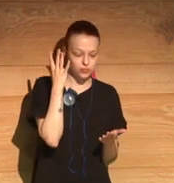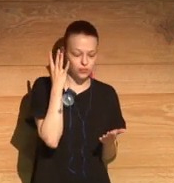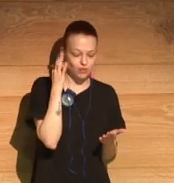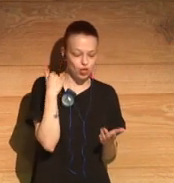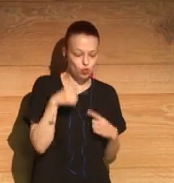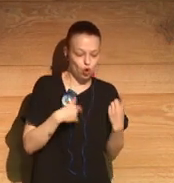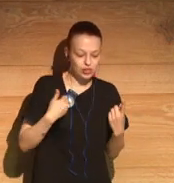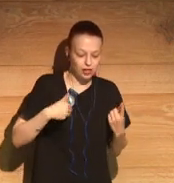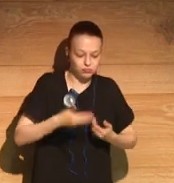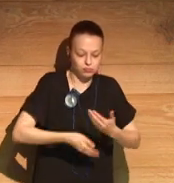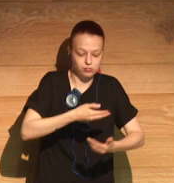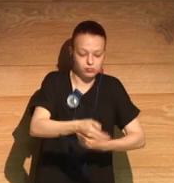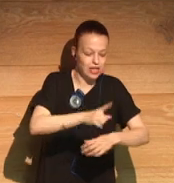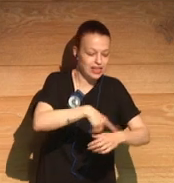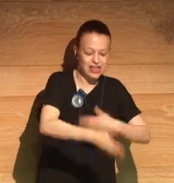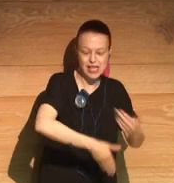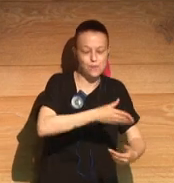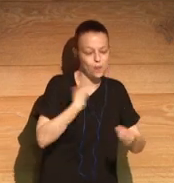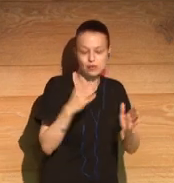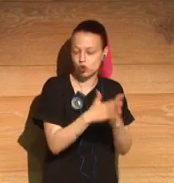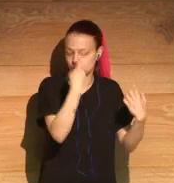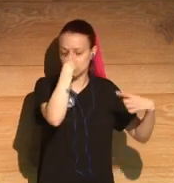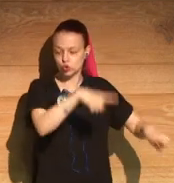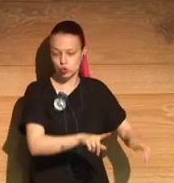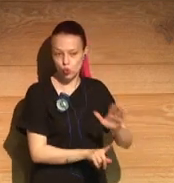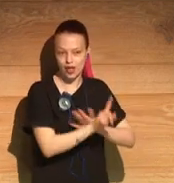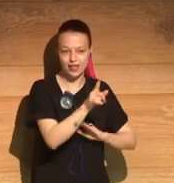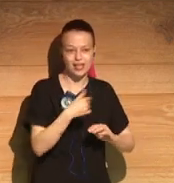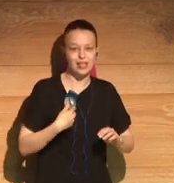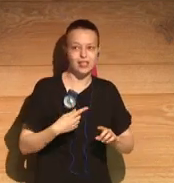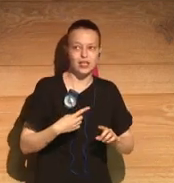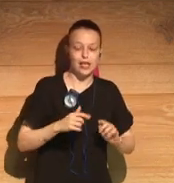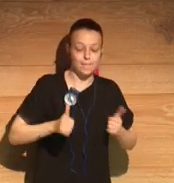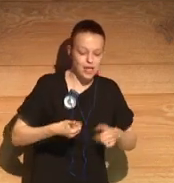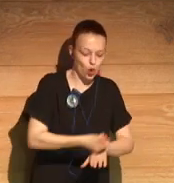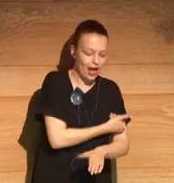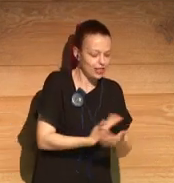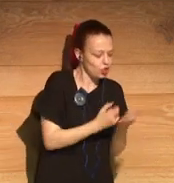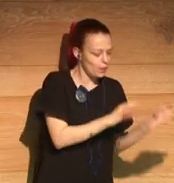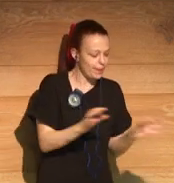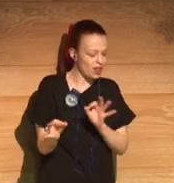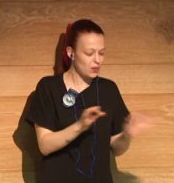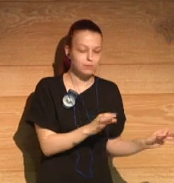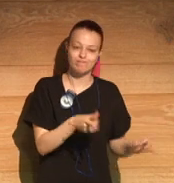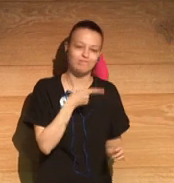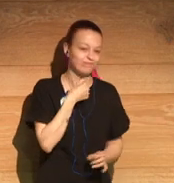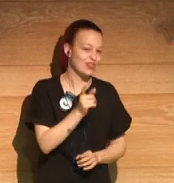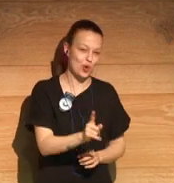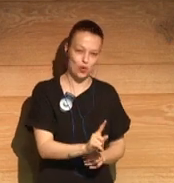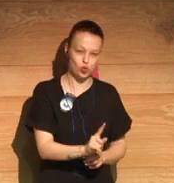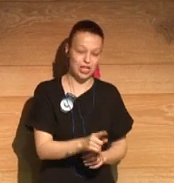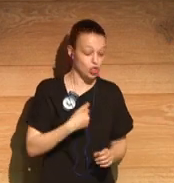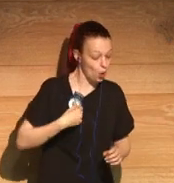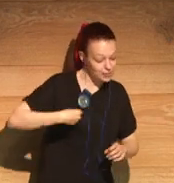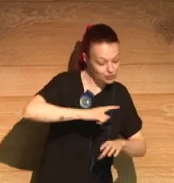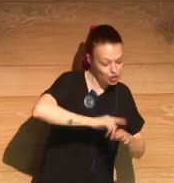I don't like plotting in advance, and I don't like to know too much about it in advance. I just, I trust myself that